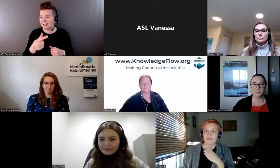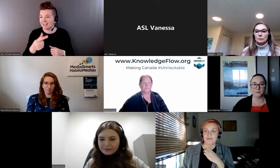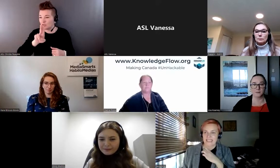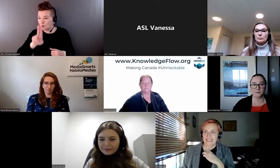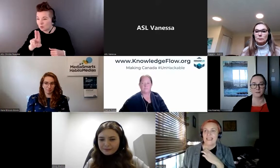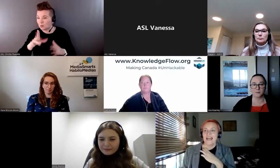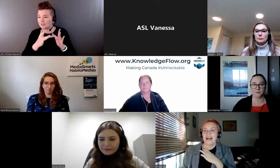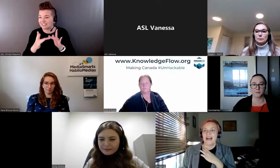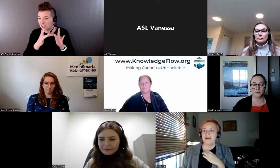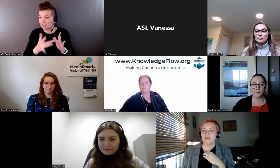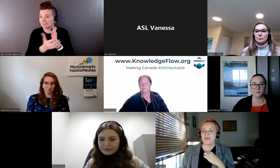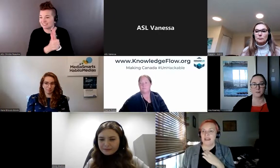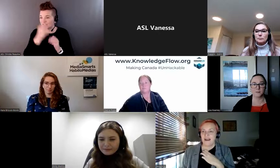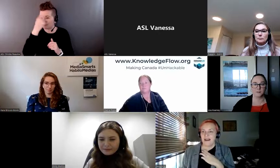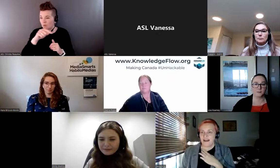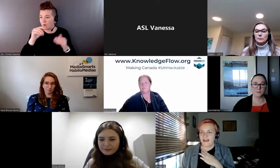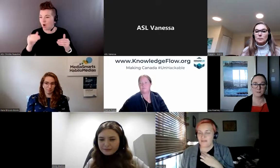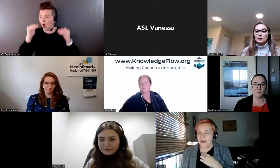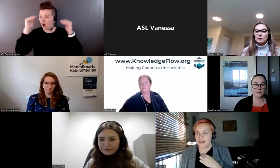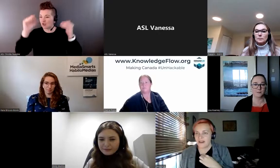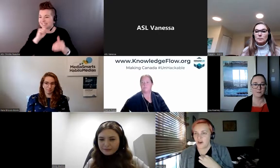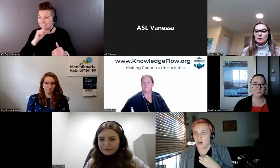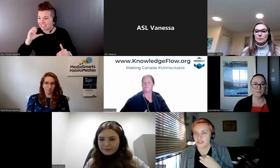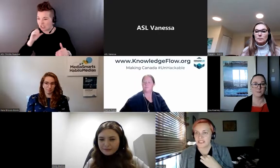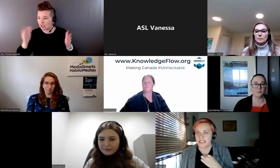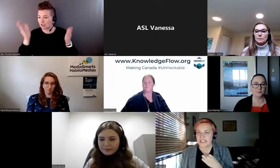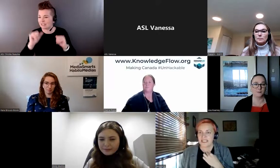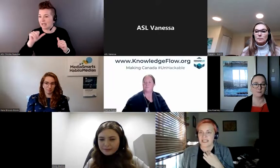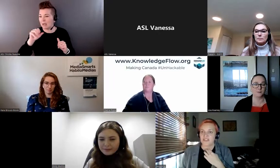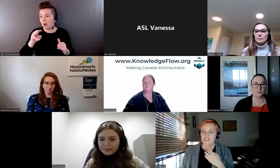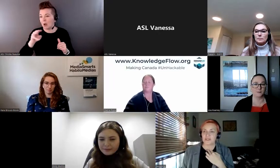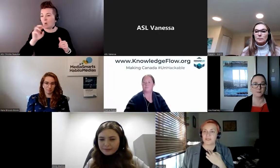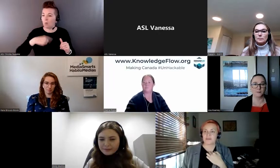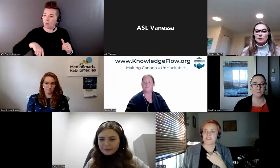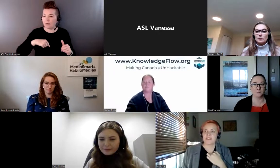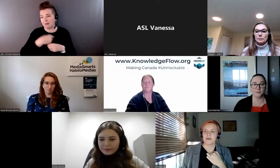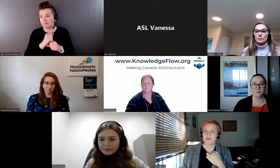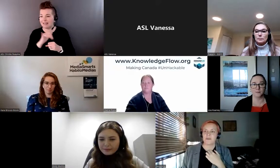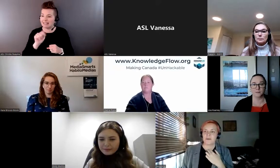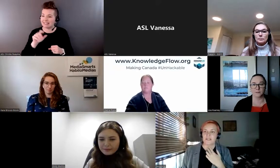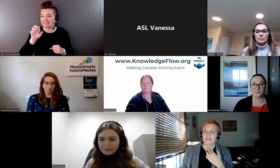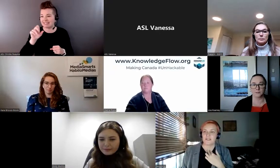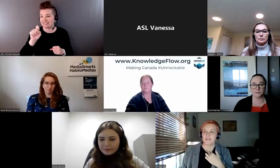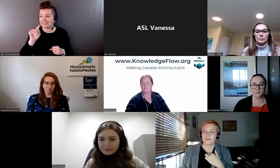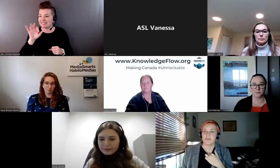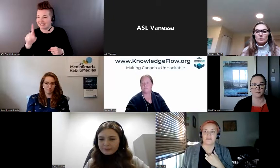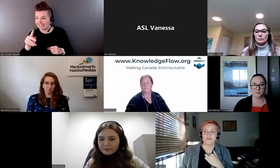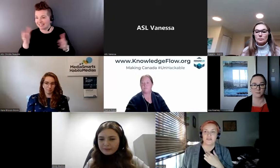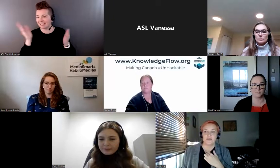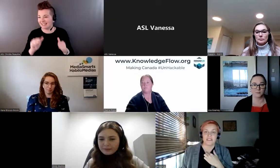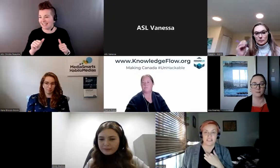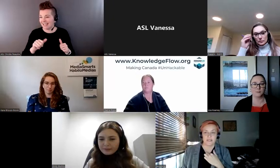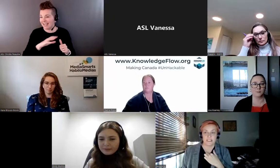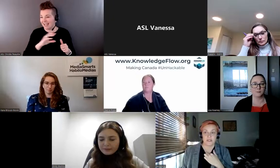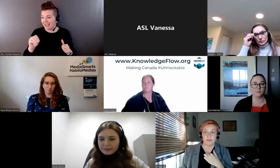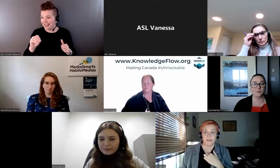we made it stick. We have Odlin.ca, a digital literacy network focusing on issues unique to the